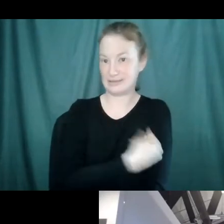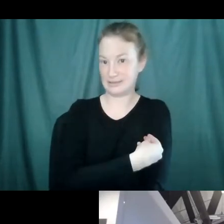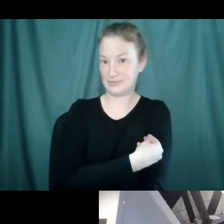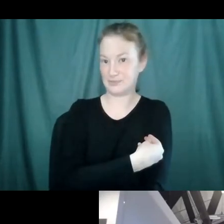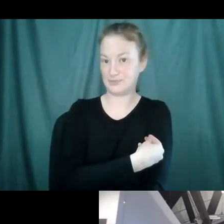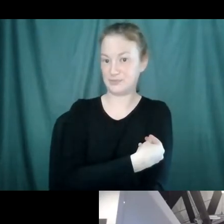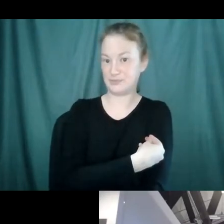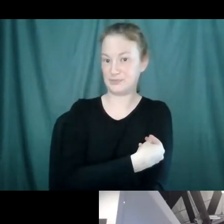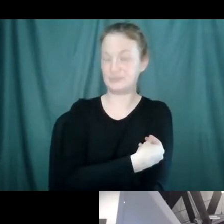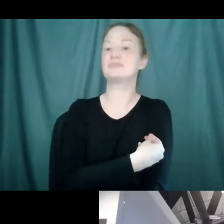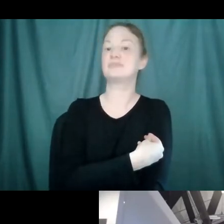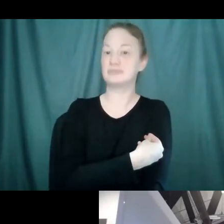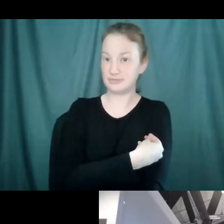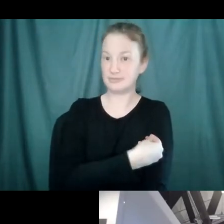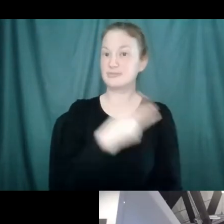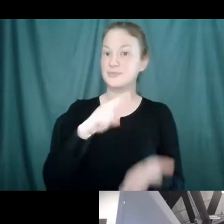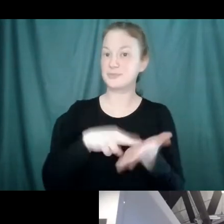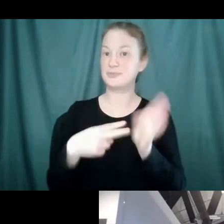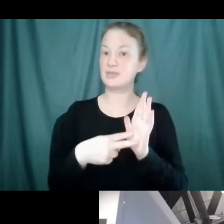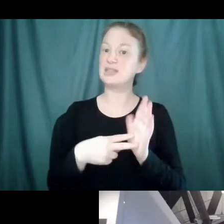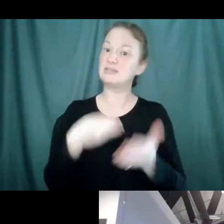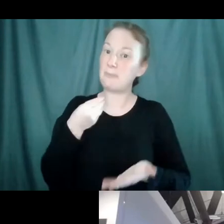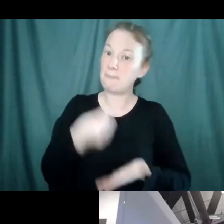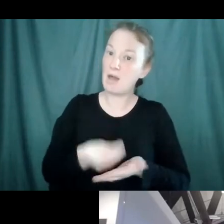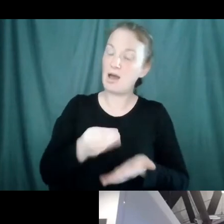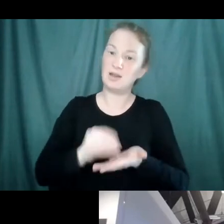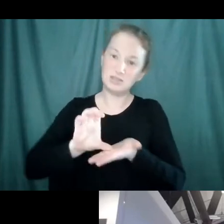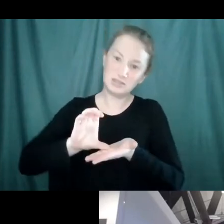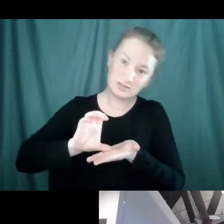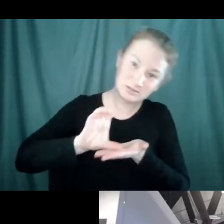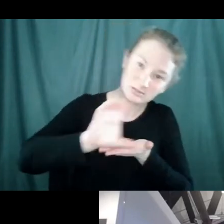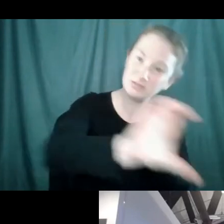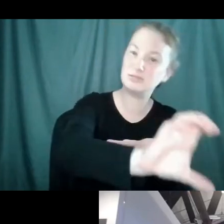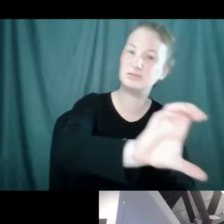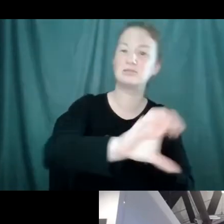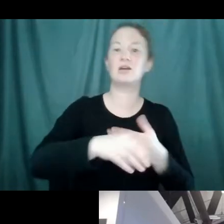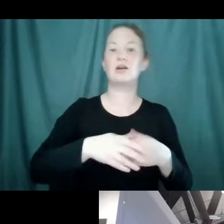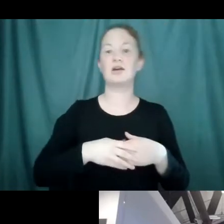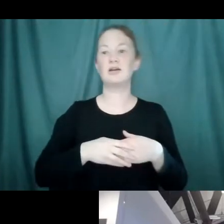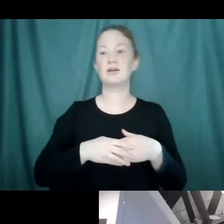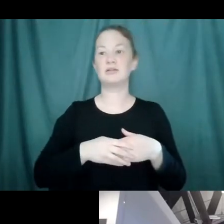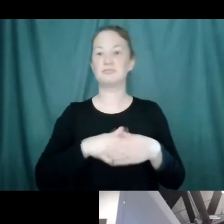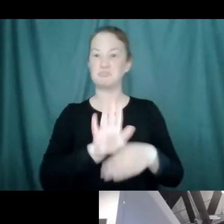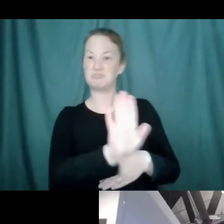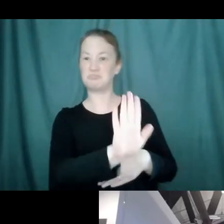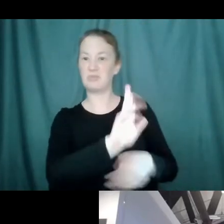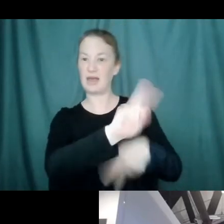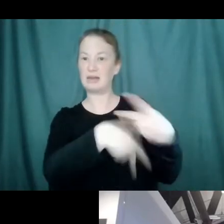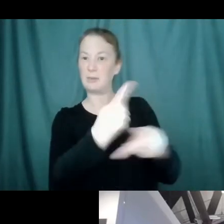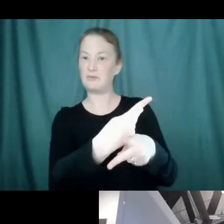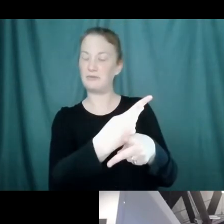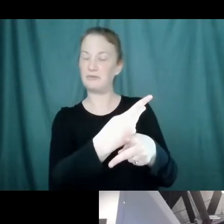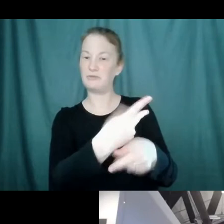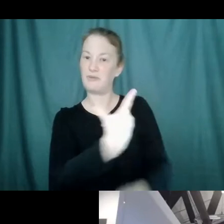that means that a lot of money is being put into that kind of vaccination path